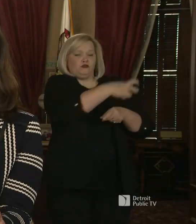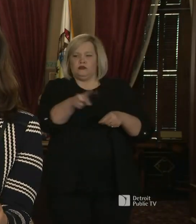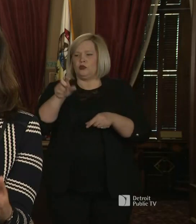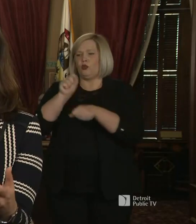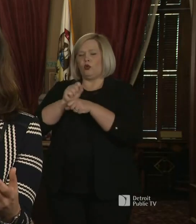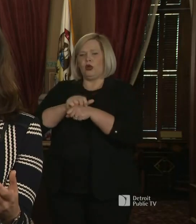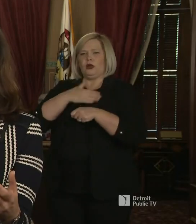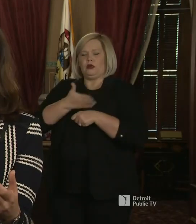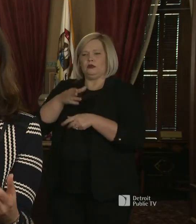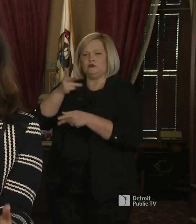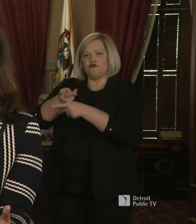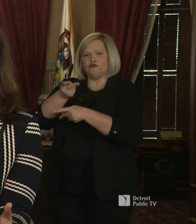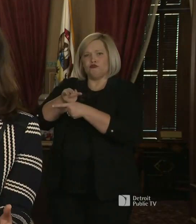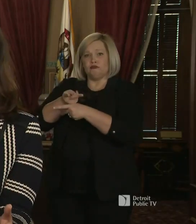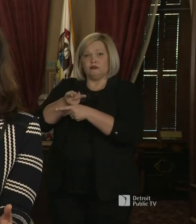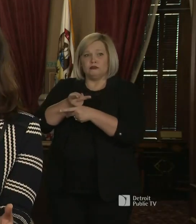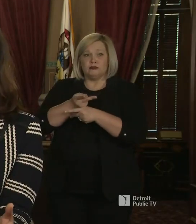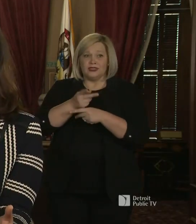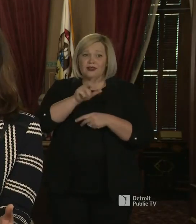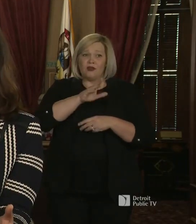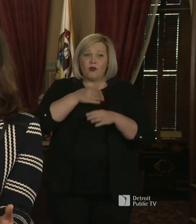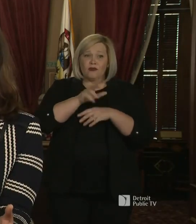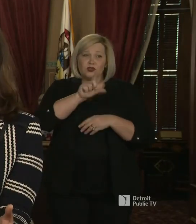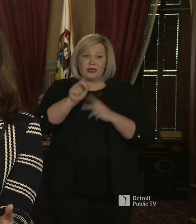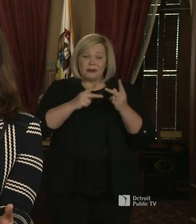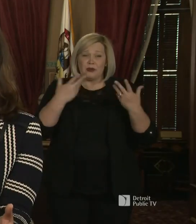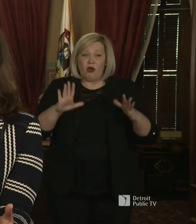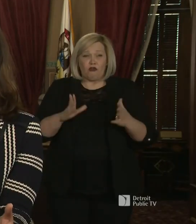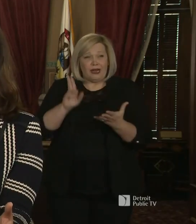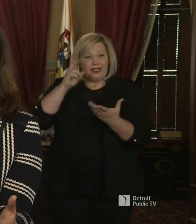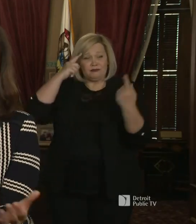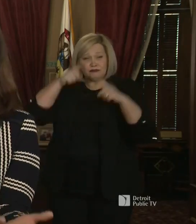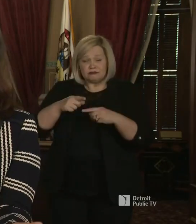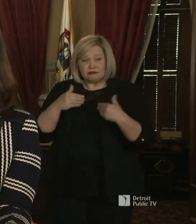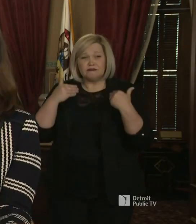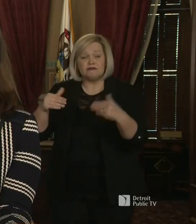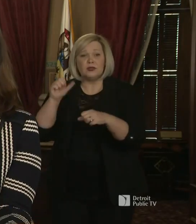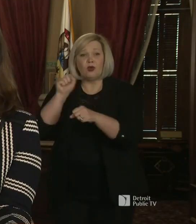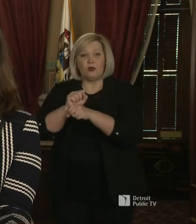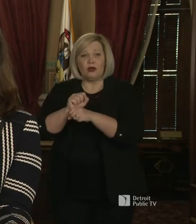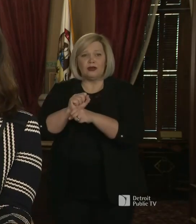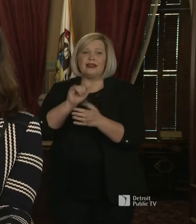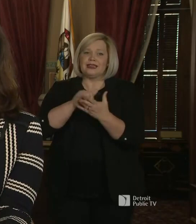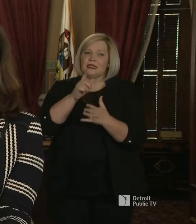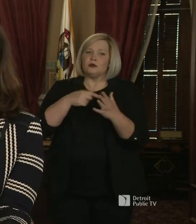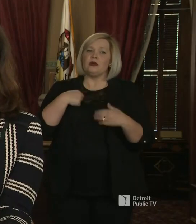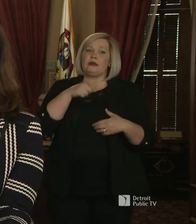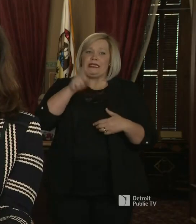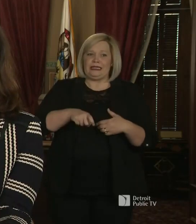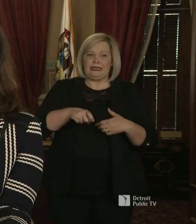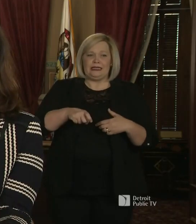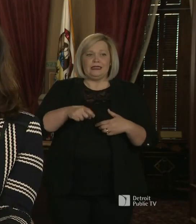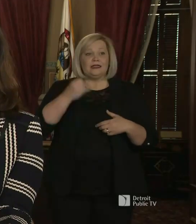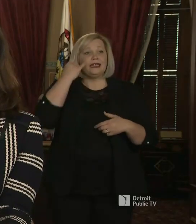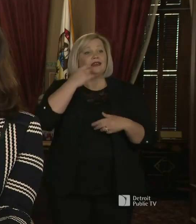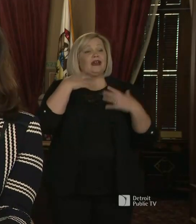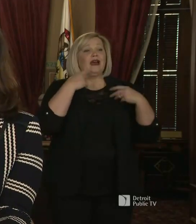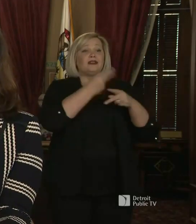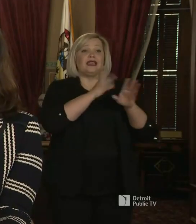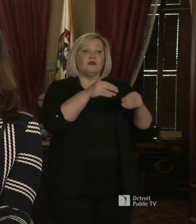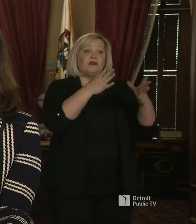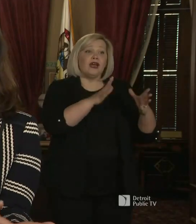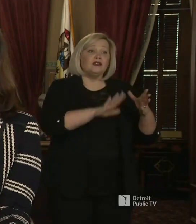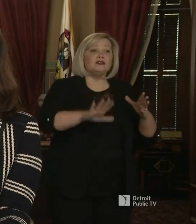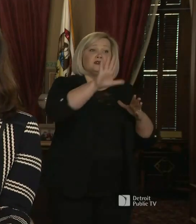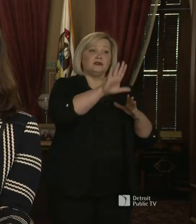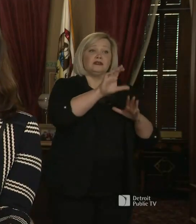time and that's precisely I think the kind of attitude we have to have. If you are one of those health care providers in another part of the state and you're